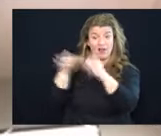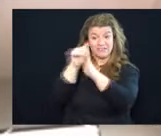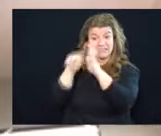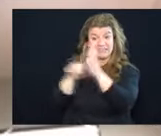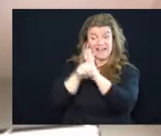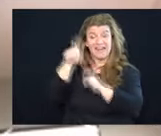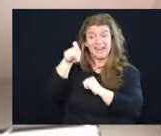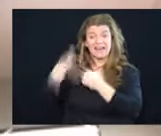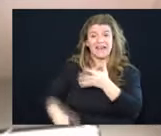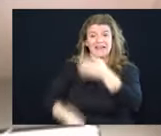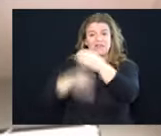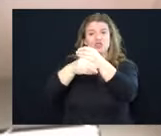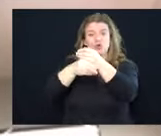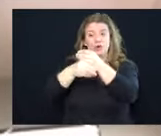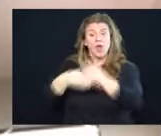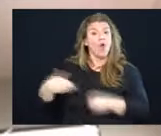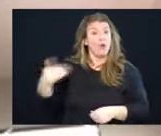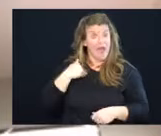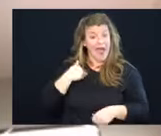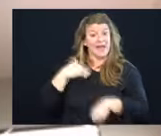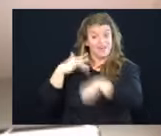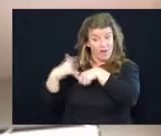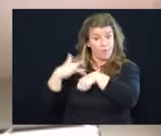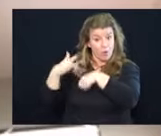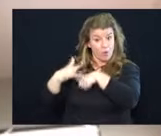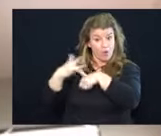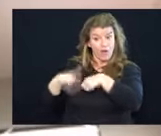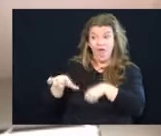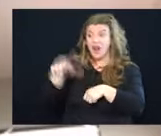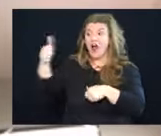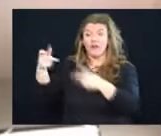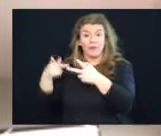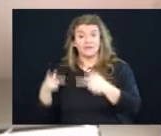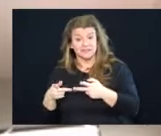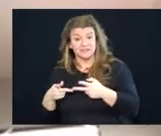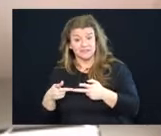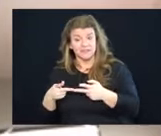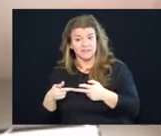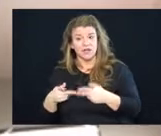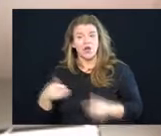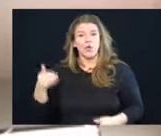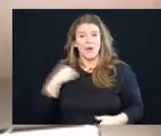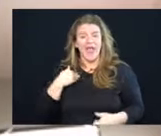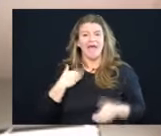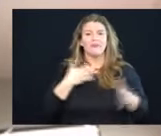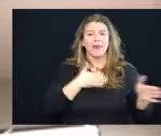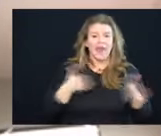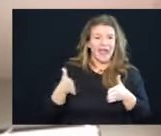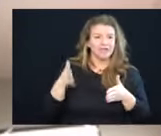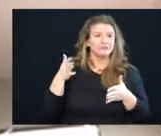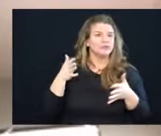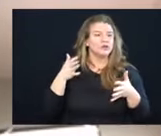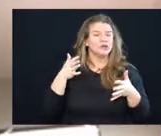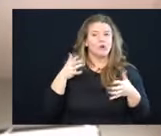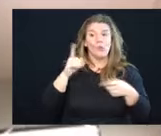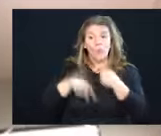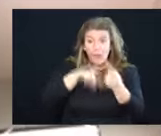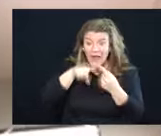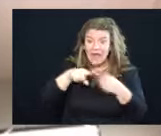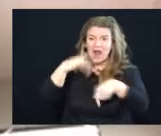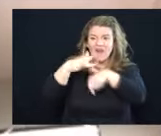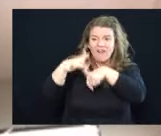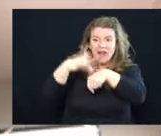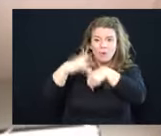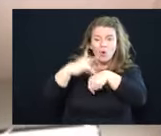additional, and we had it available in other locations, we have a plan to, when available, to